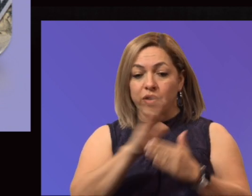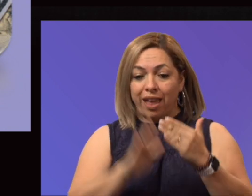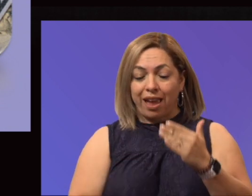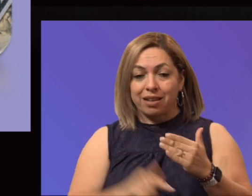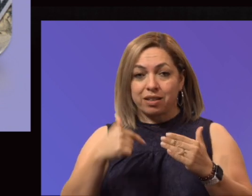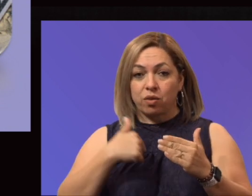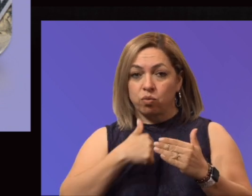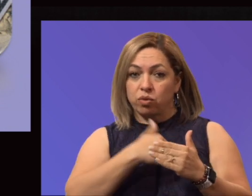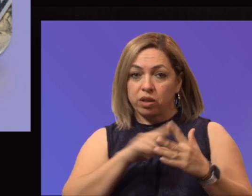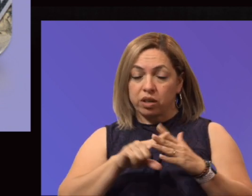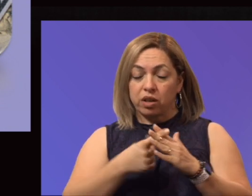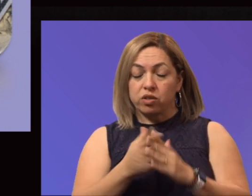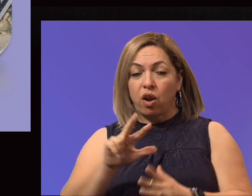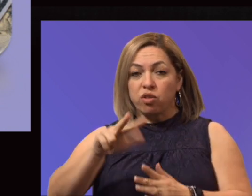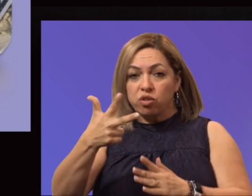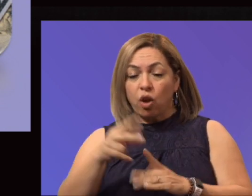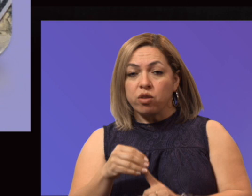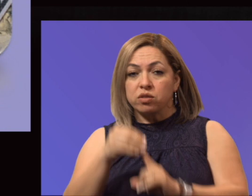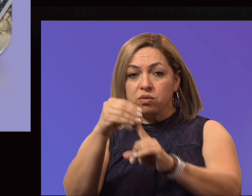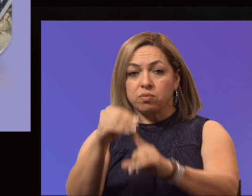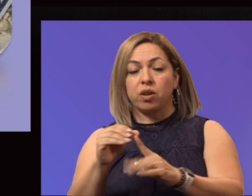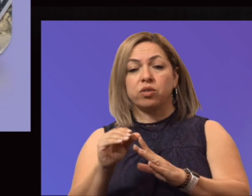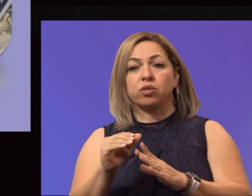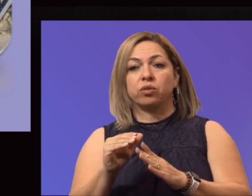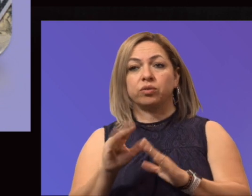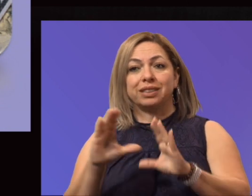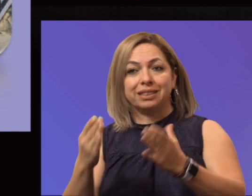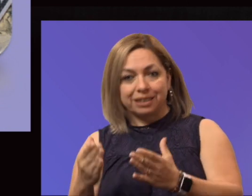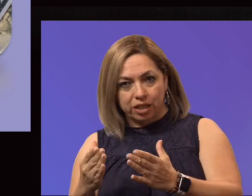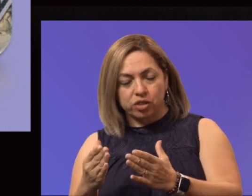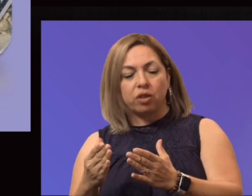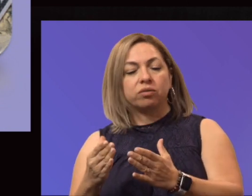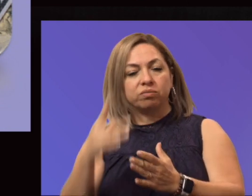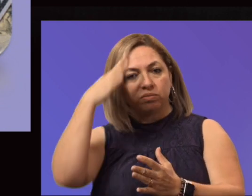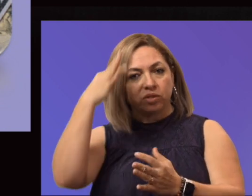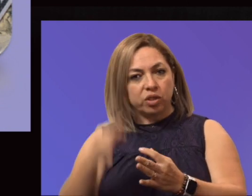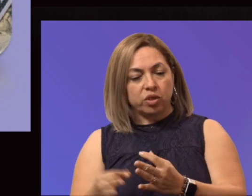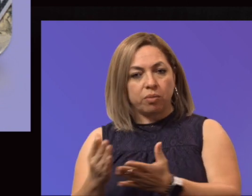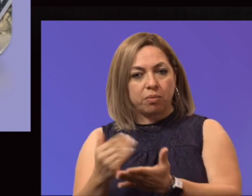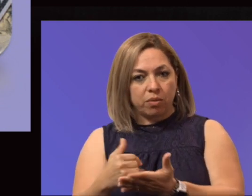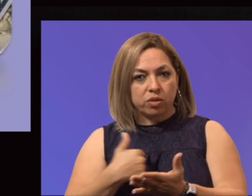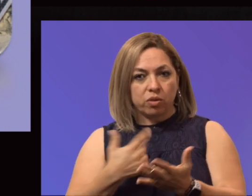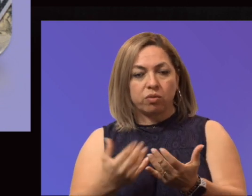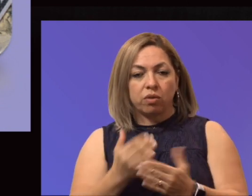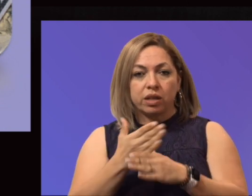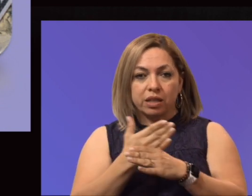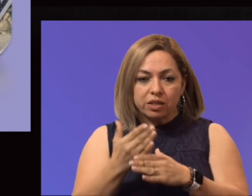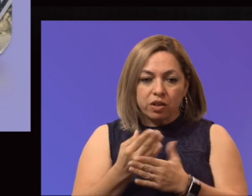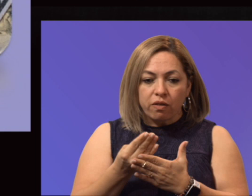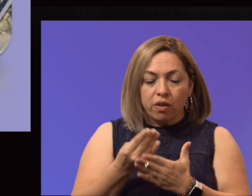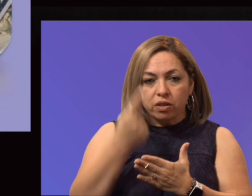the regular session did determine the budget. And so, I want to share with you the funding for community colleges.